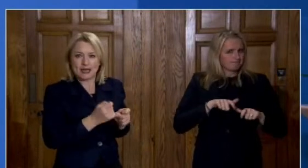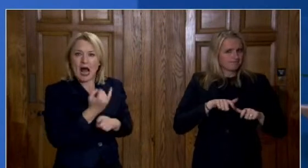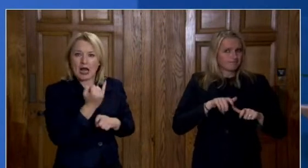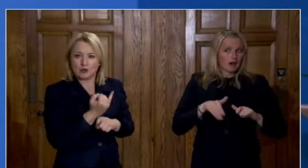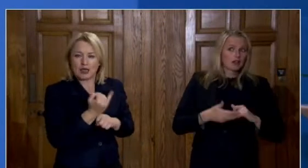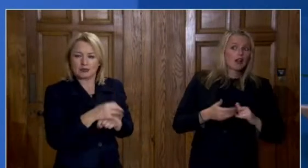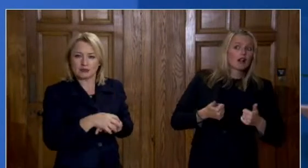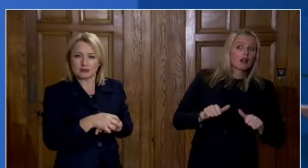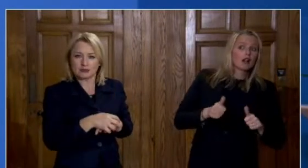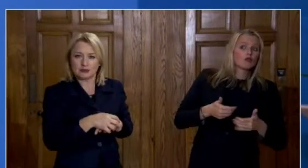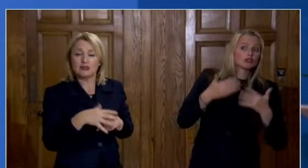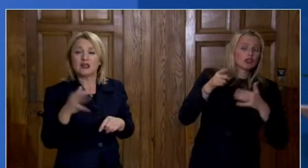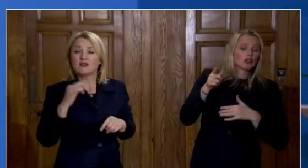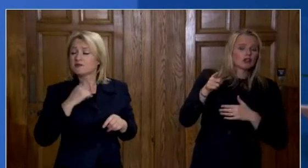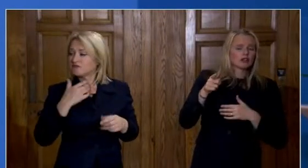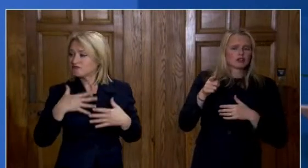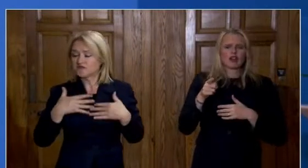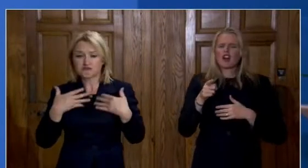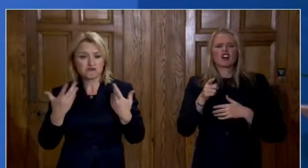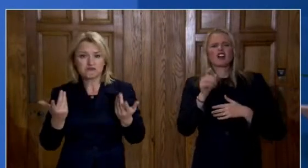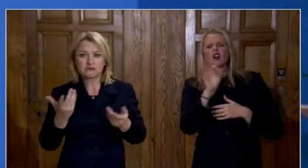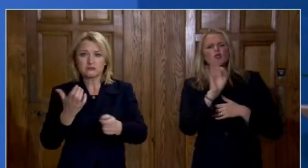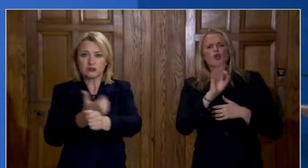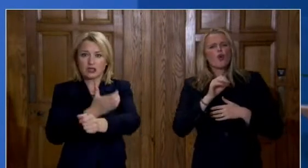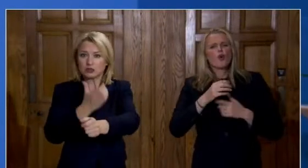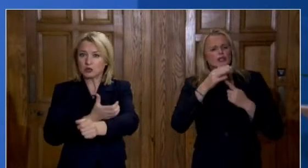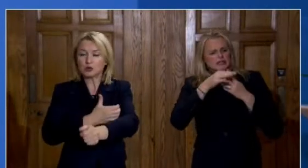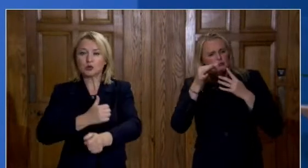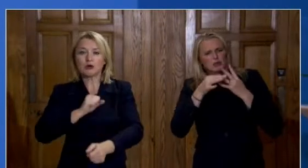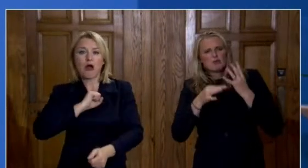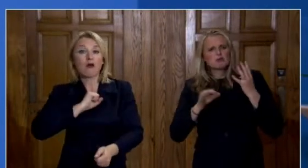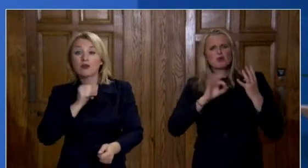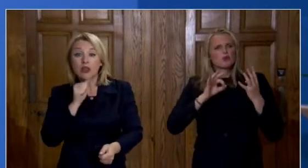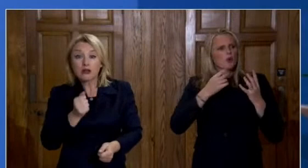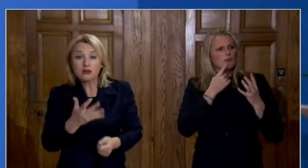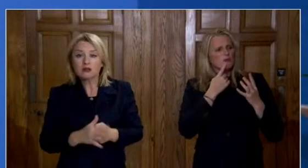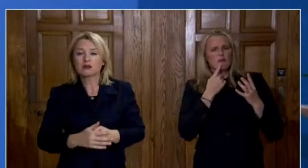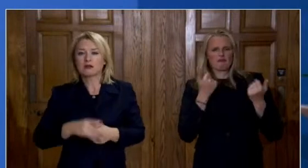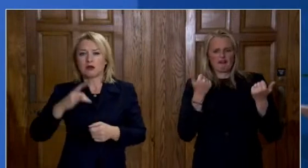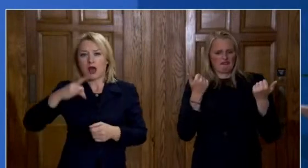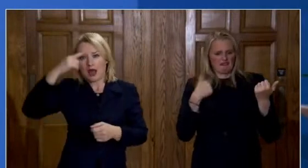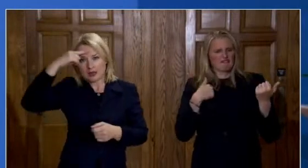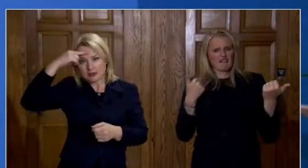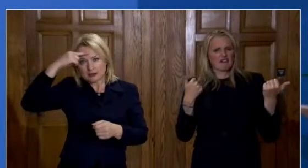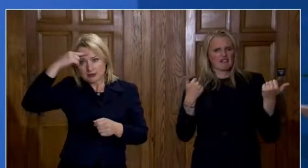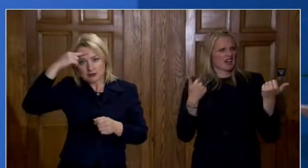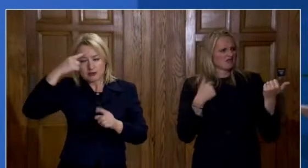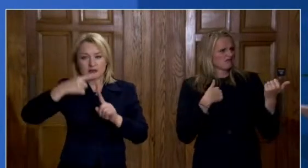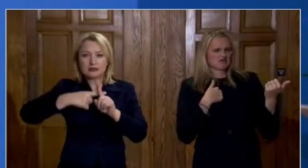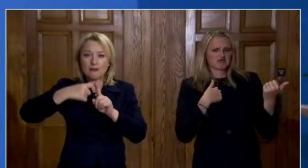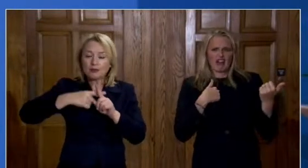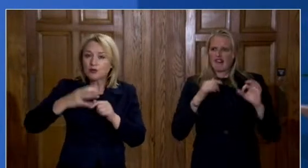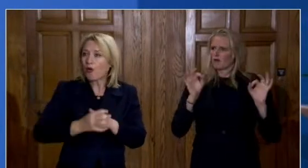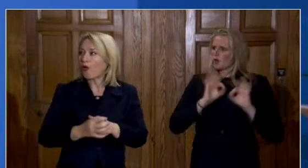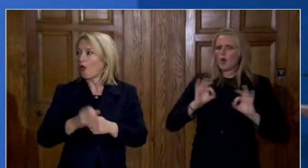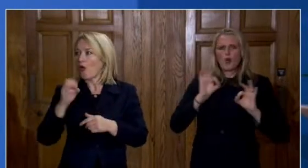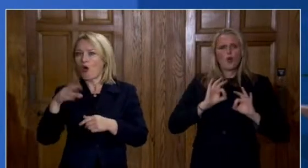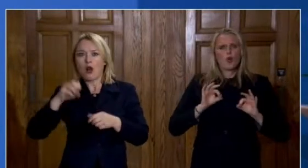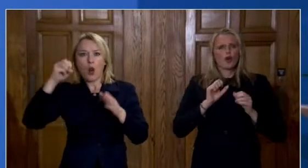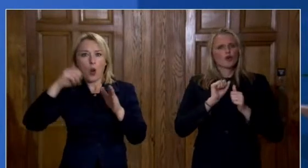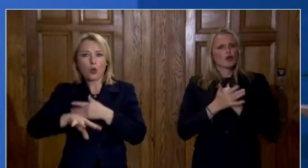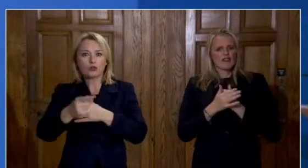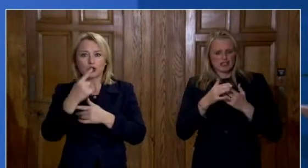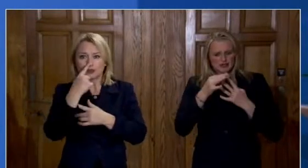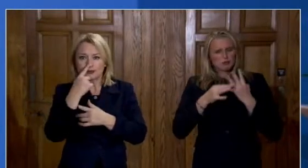don't have the COVID symptoms, the continuous cough, the high temperature, the loss of taste or smell, you don't need to get a test and